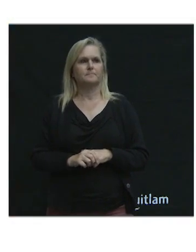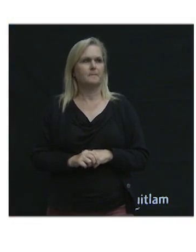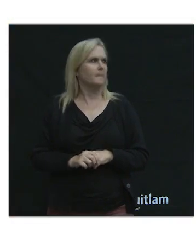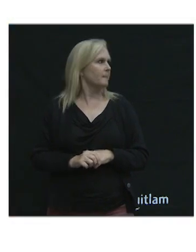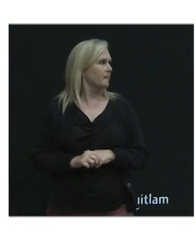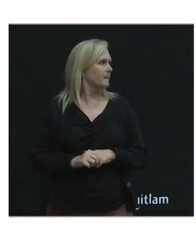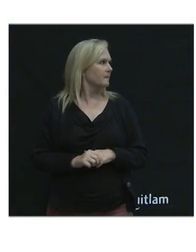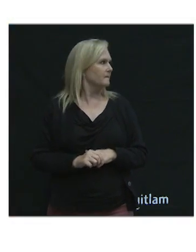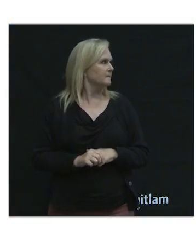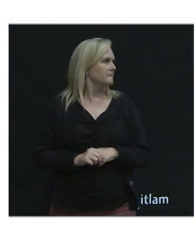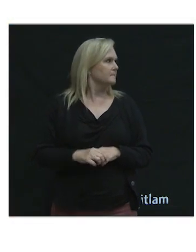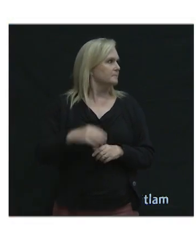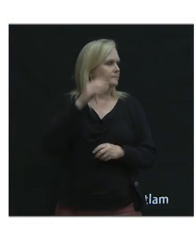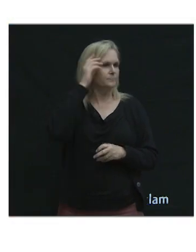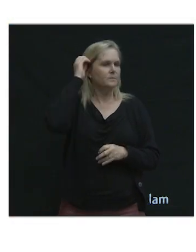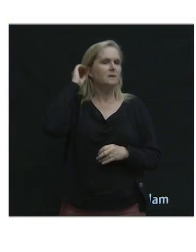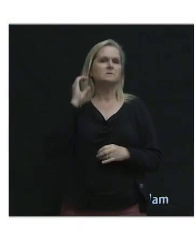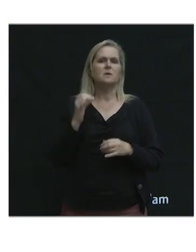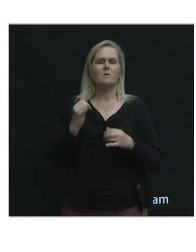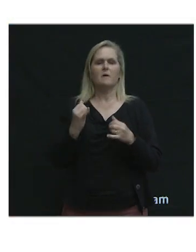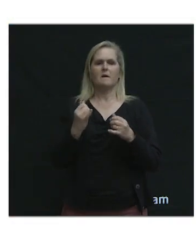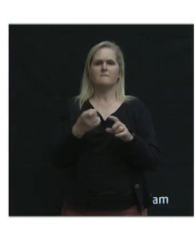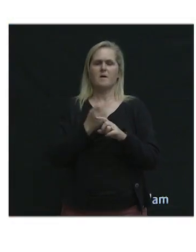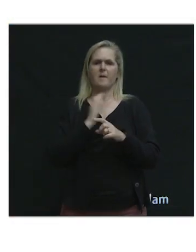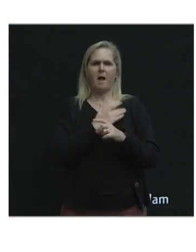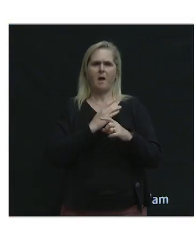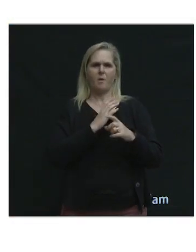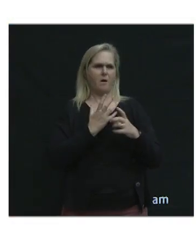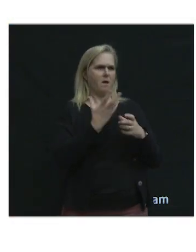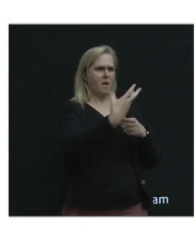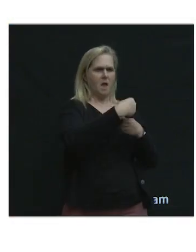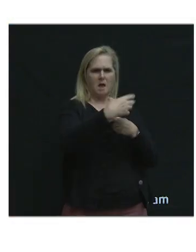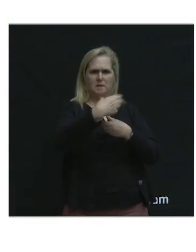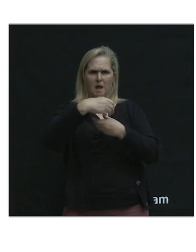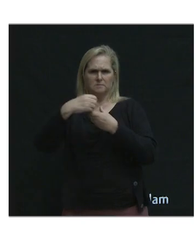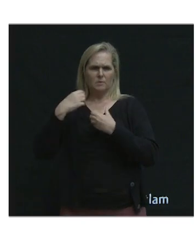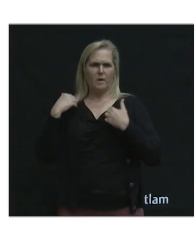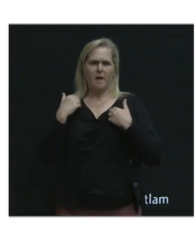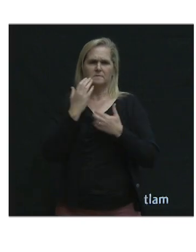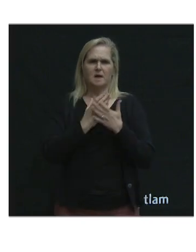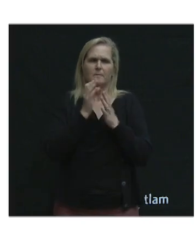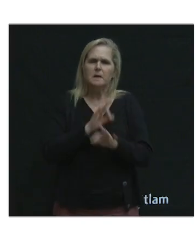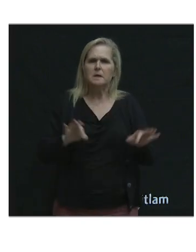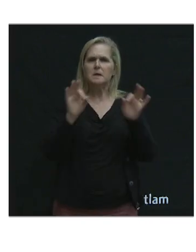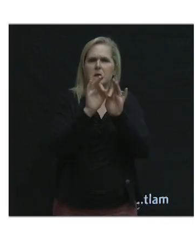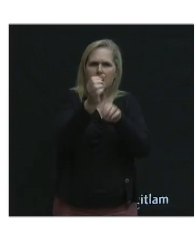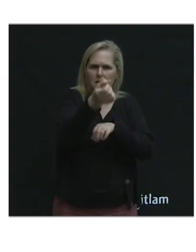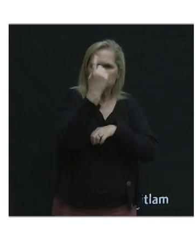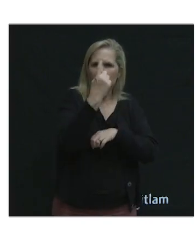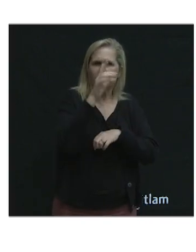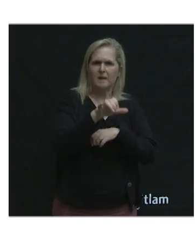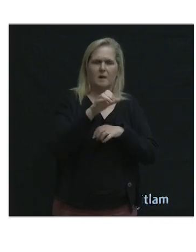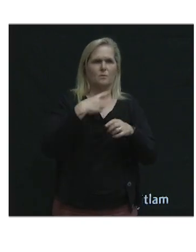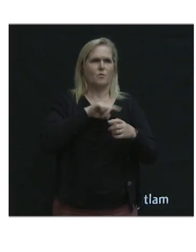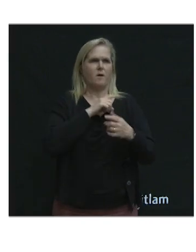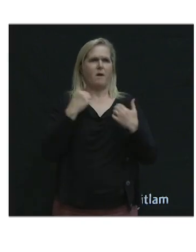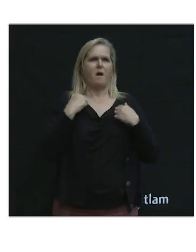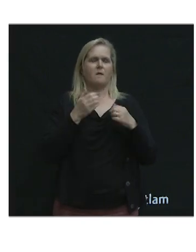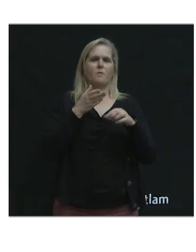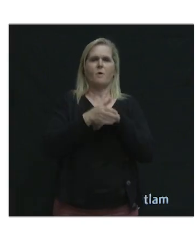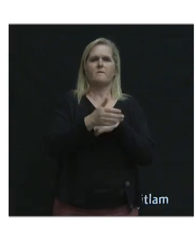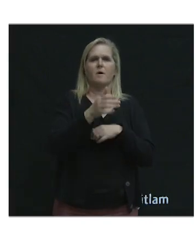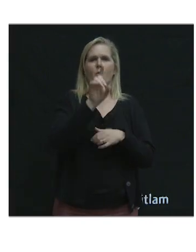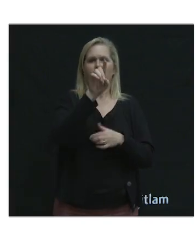So recapping some of the key insights from our engagement. In the first two phases, uh, we engaged over 1,500 participants,